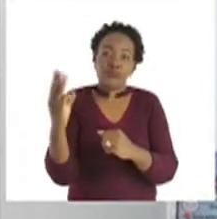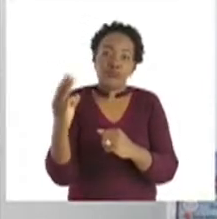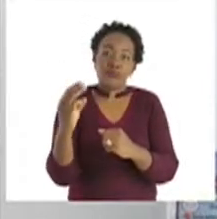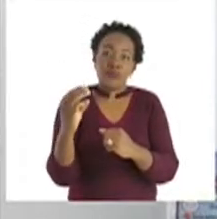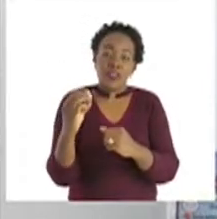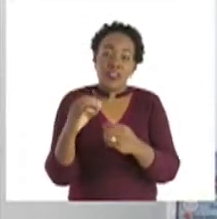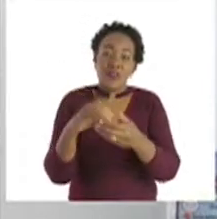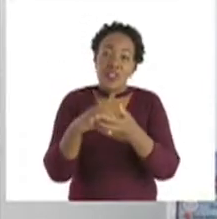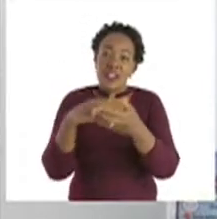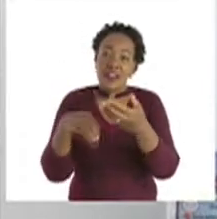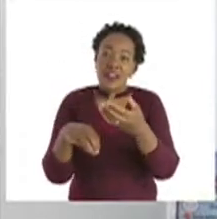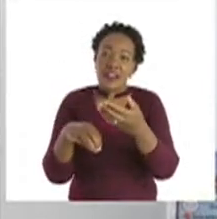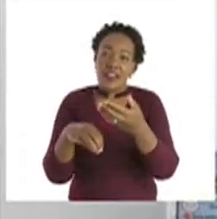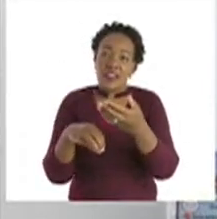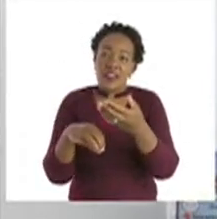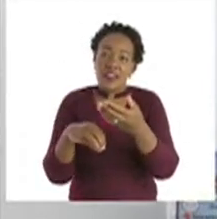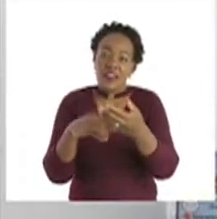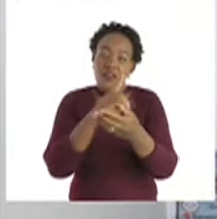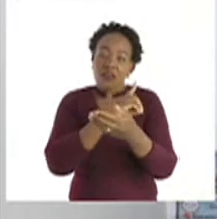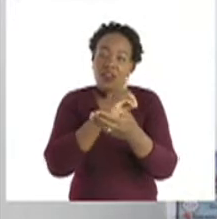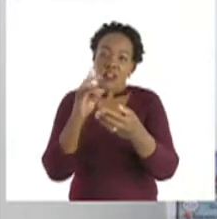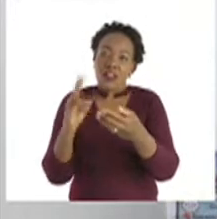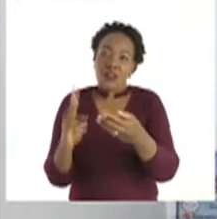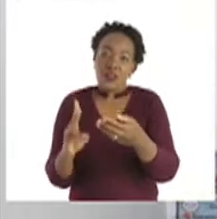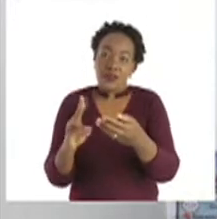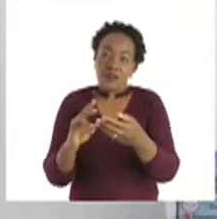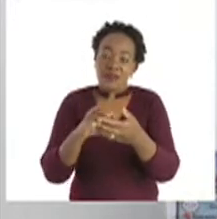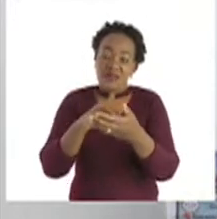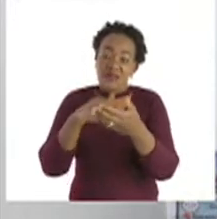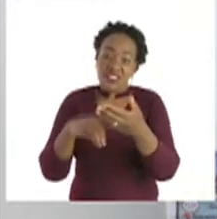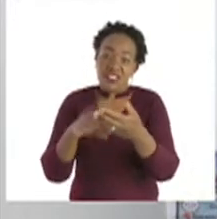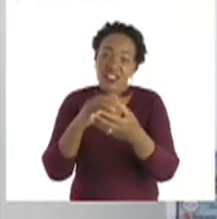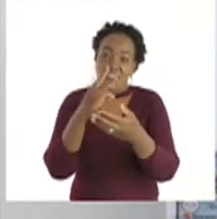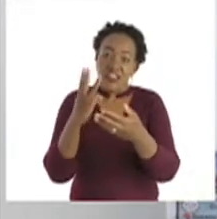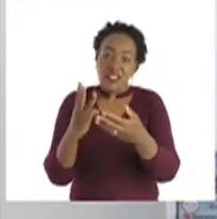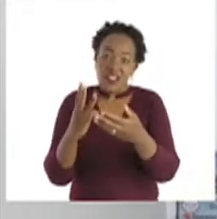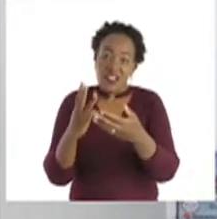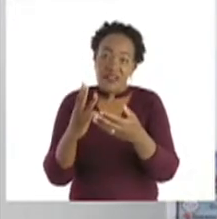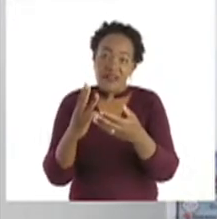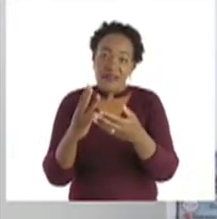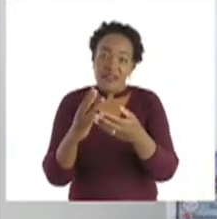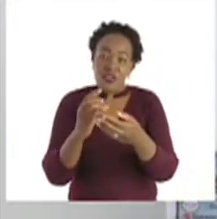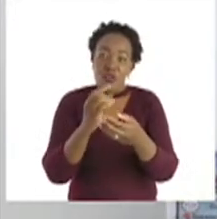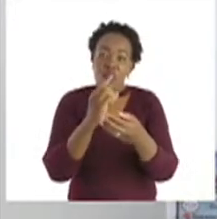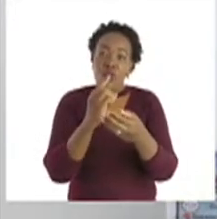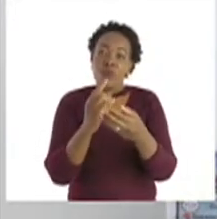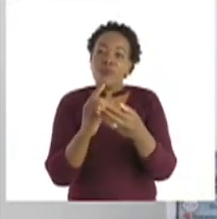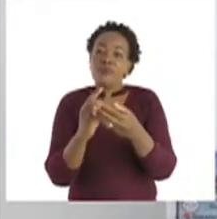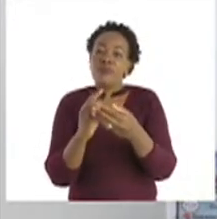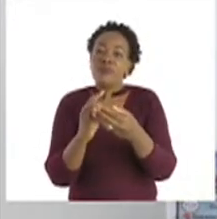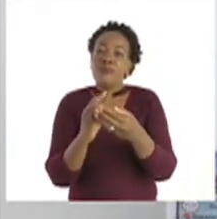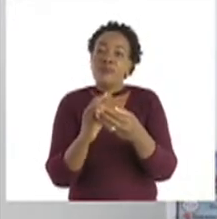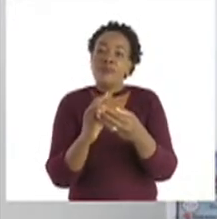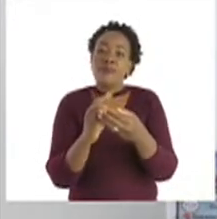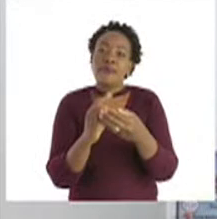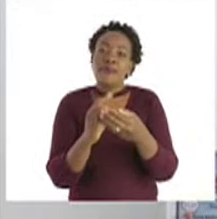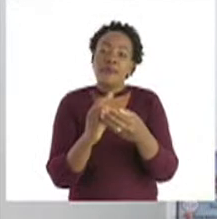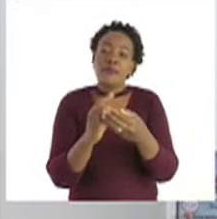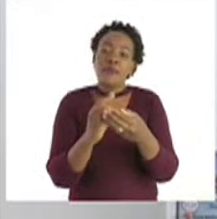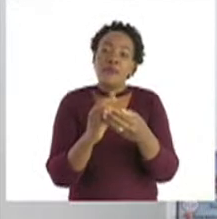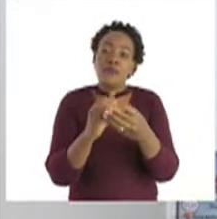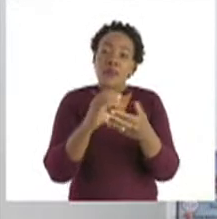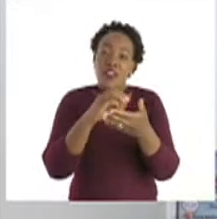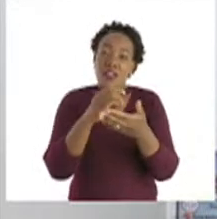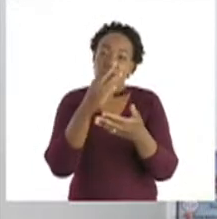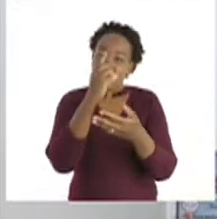Minus 3 going backwards. So, 12 minus 3 is 9.